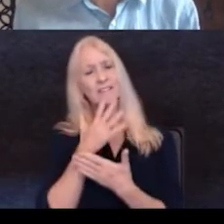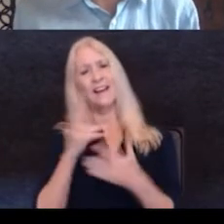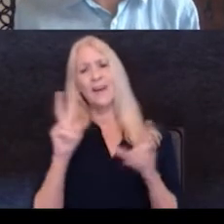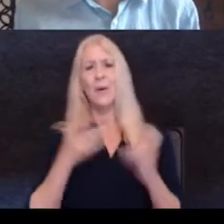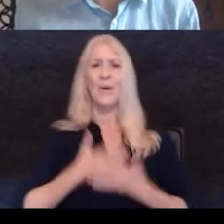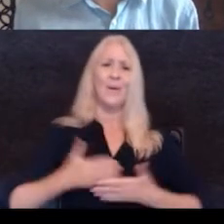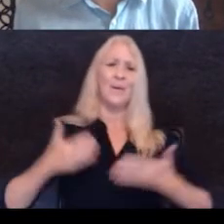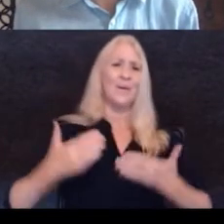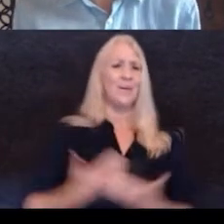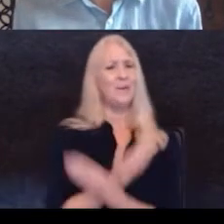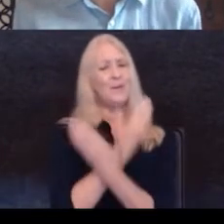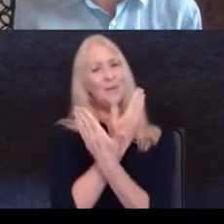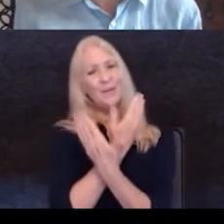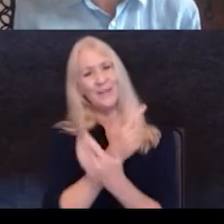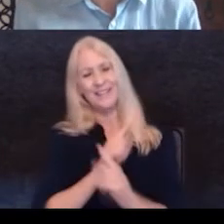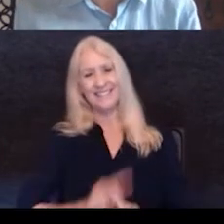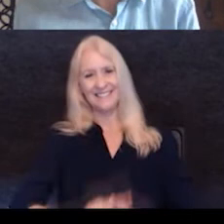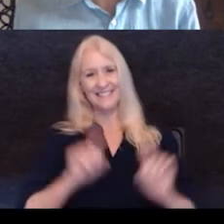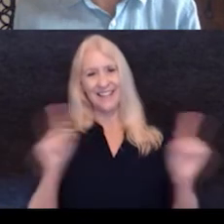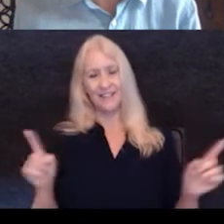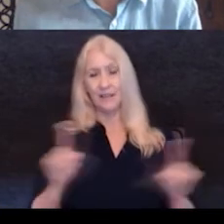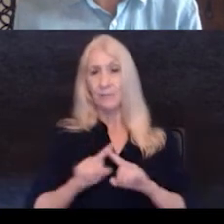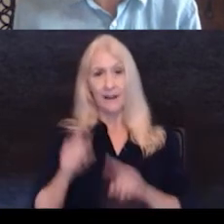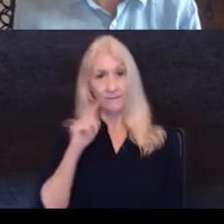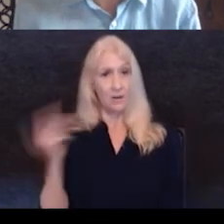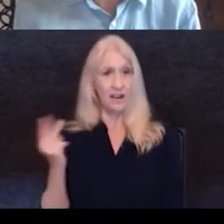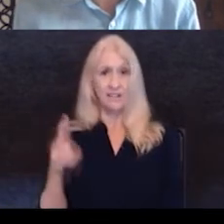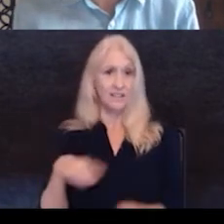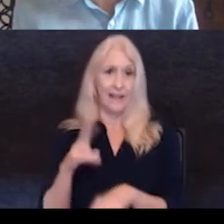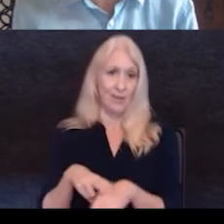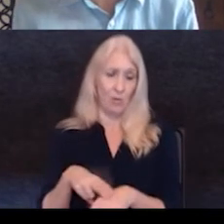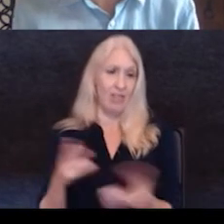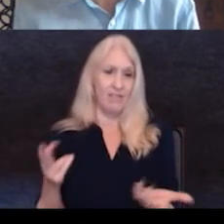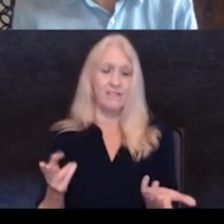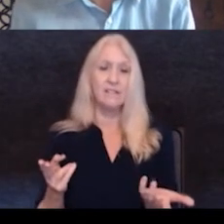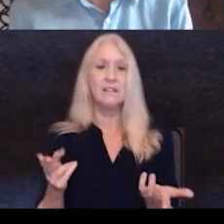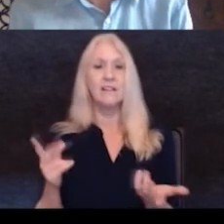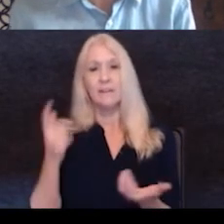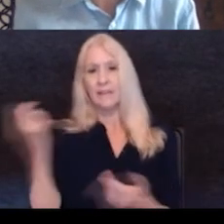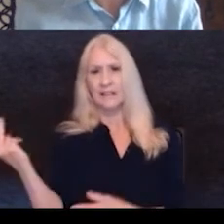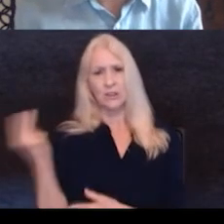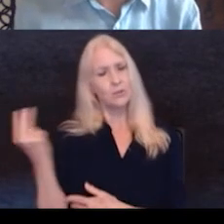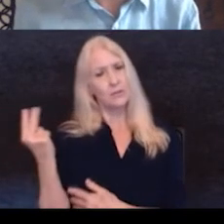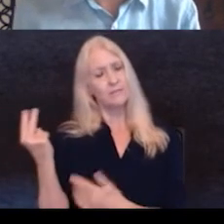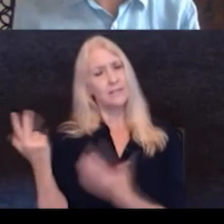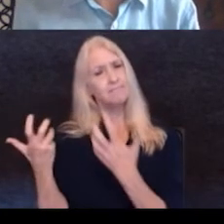air and, and it's, um, and for us, it just feels natural, um, because we have this kind of blended, um,